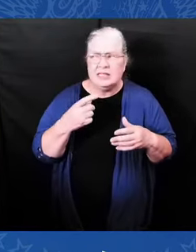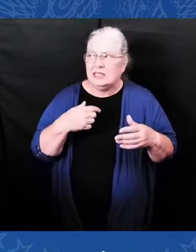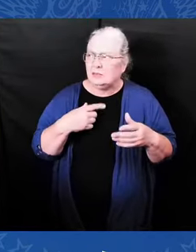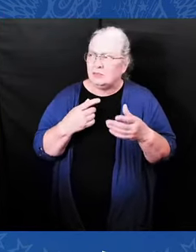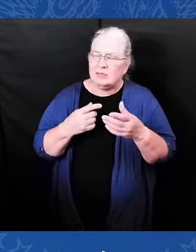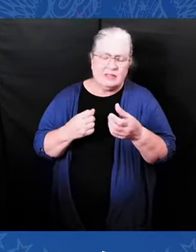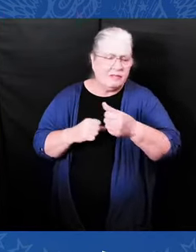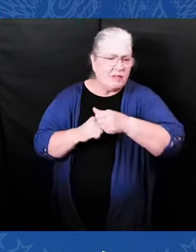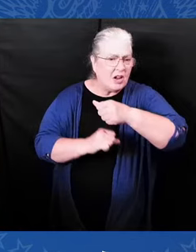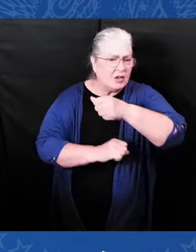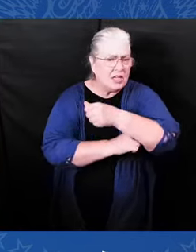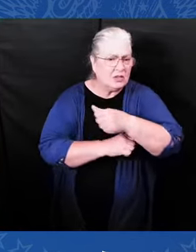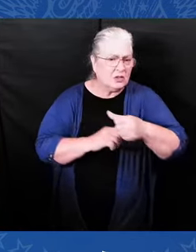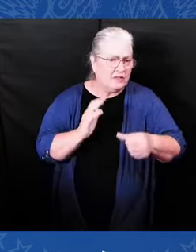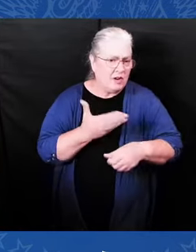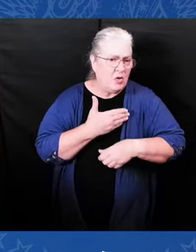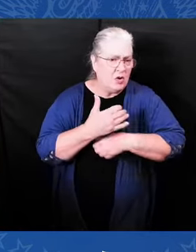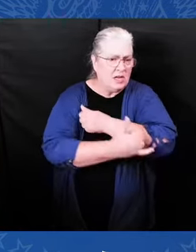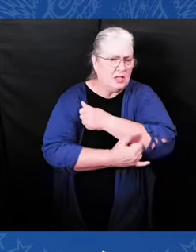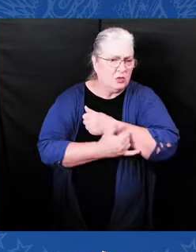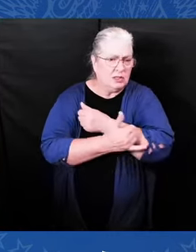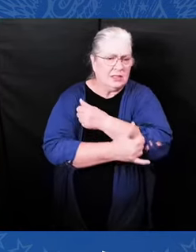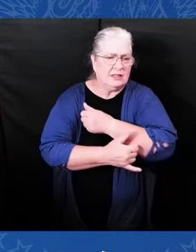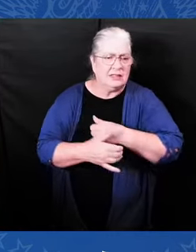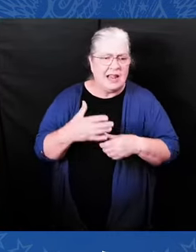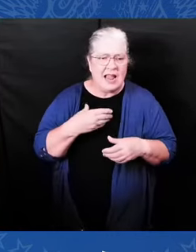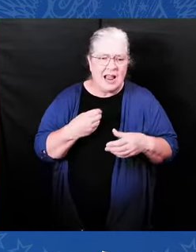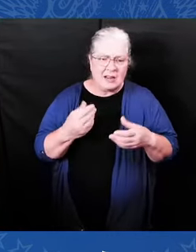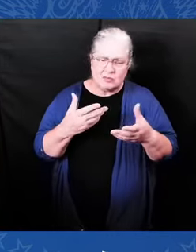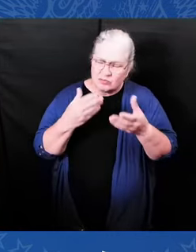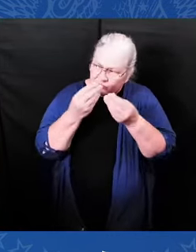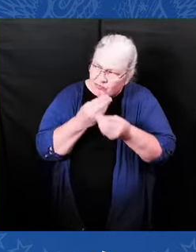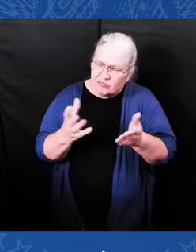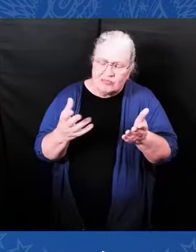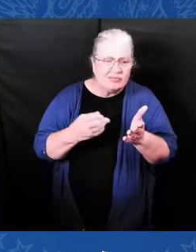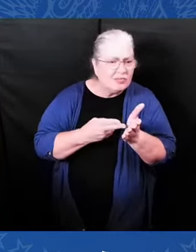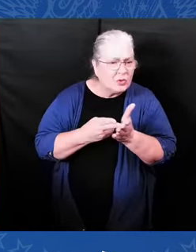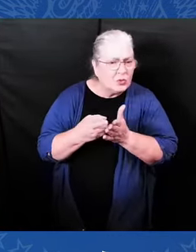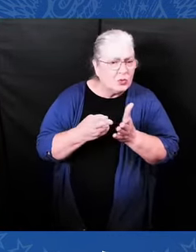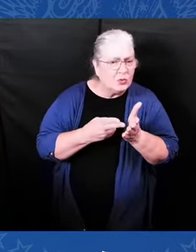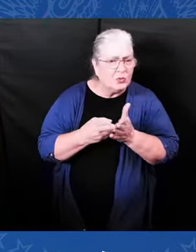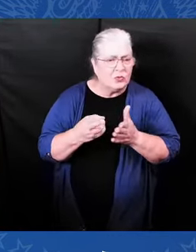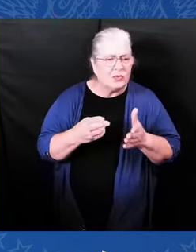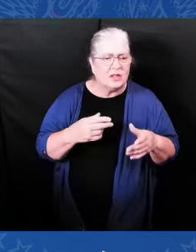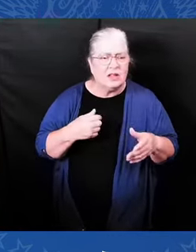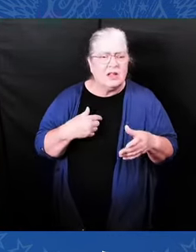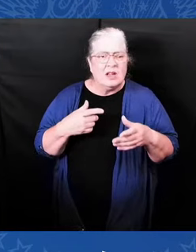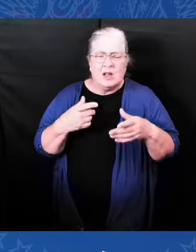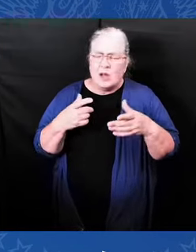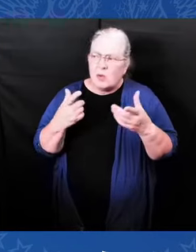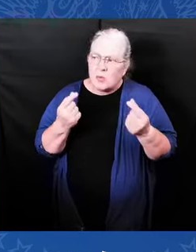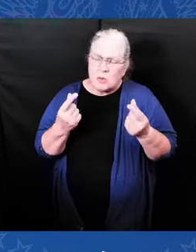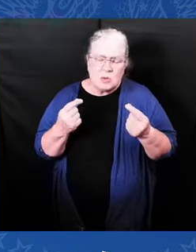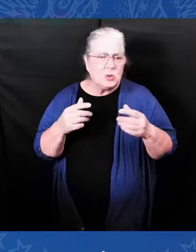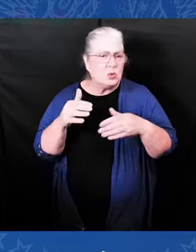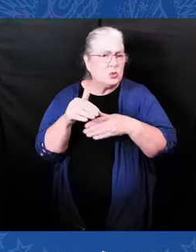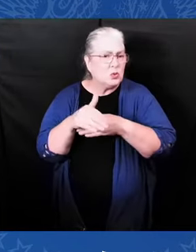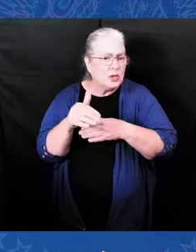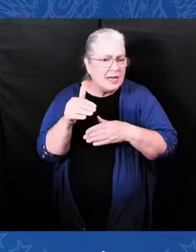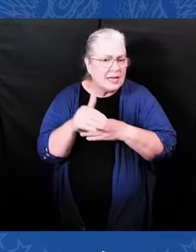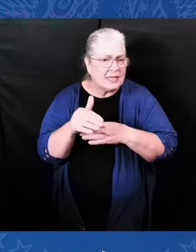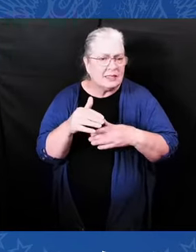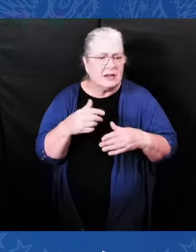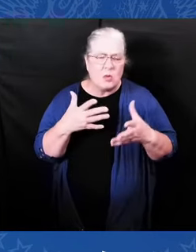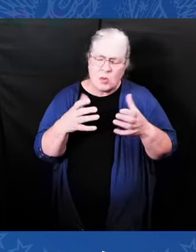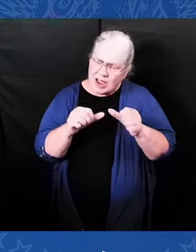Across America, there is a full-on attack on many of the hard-fought, hard-won